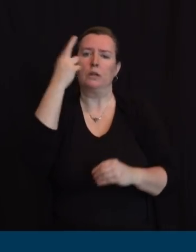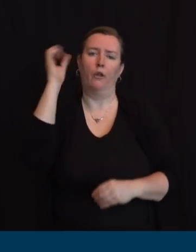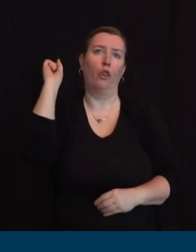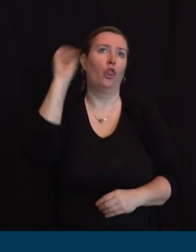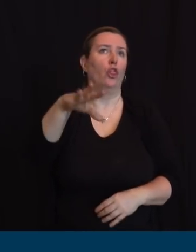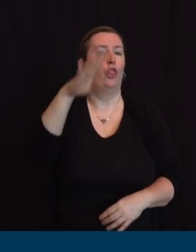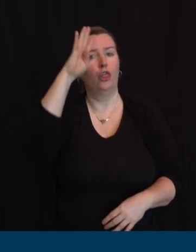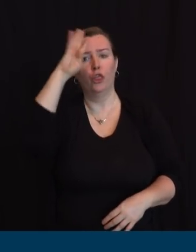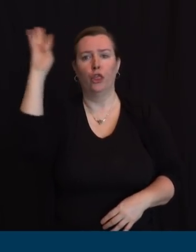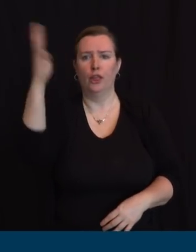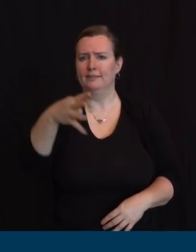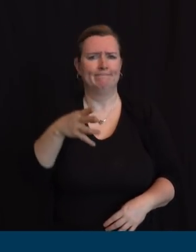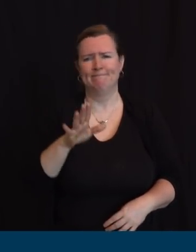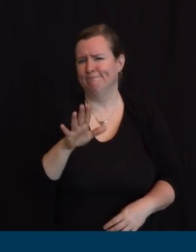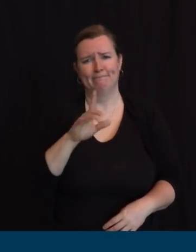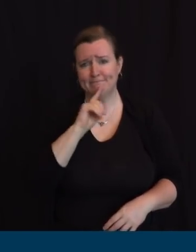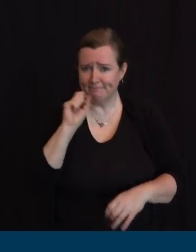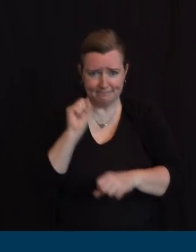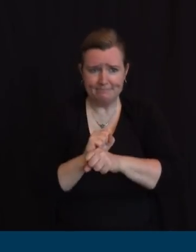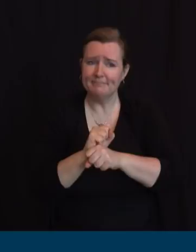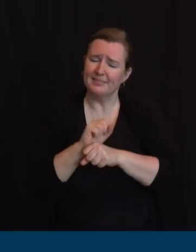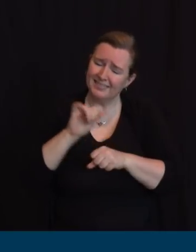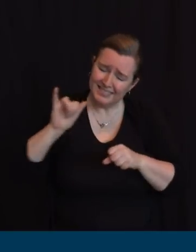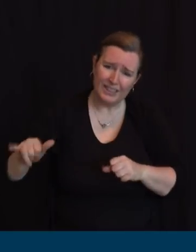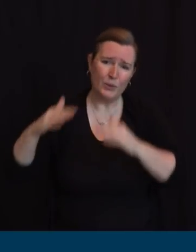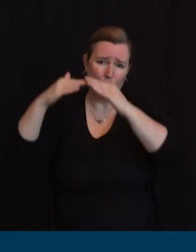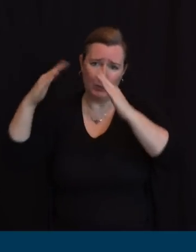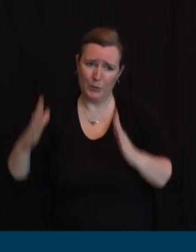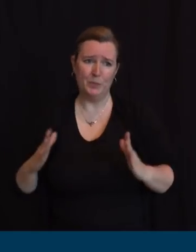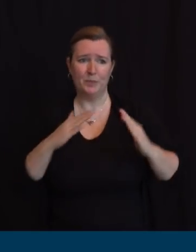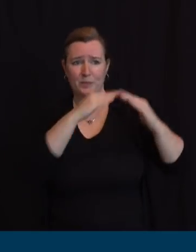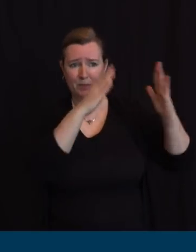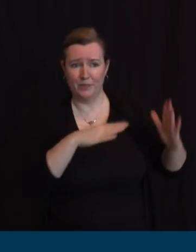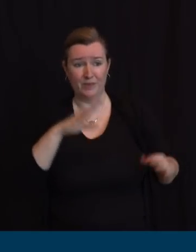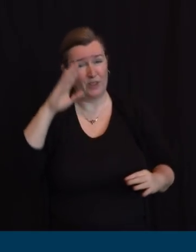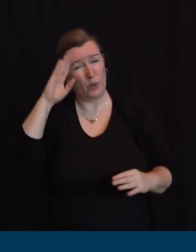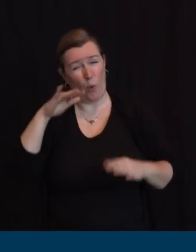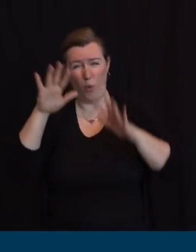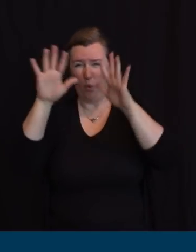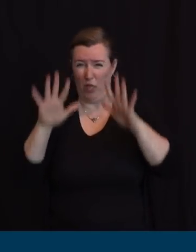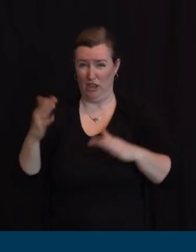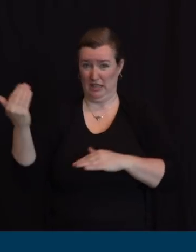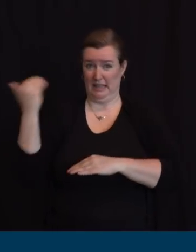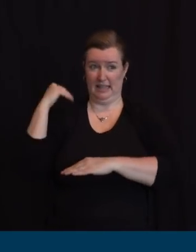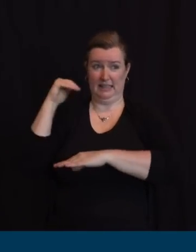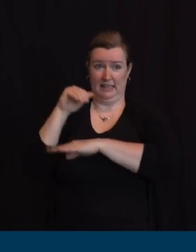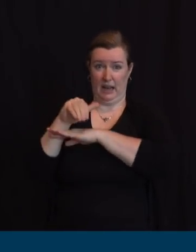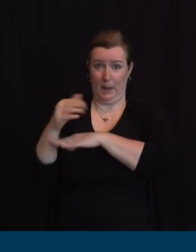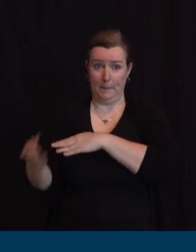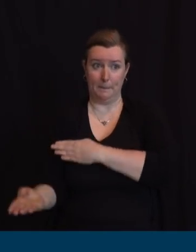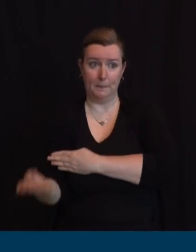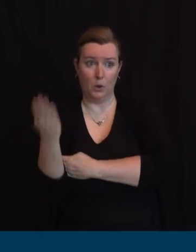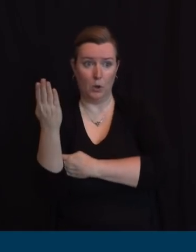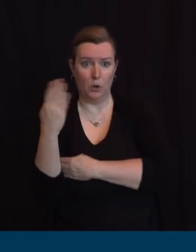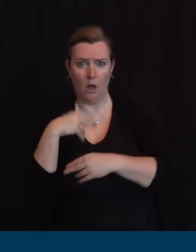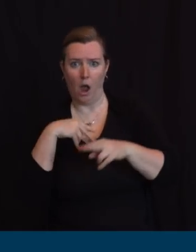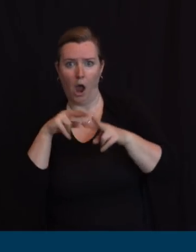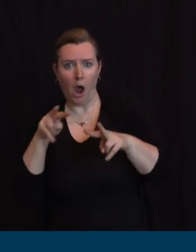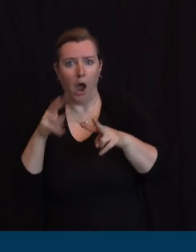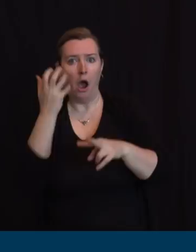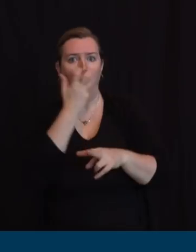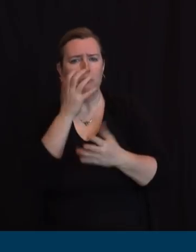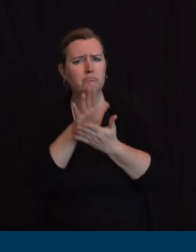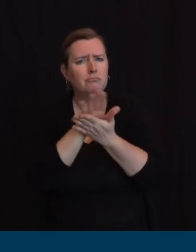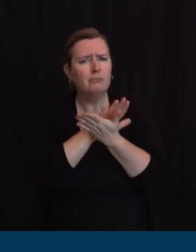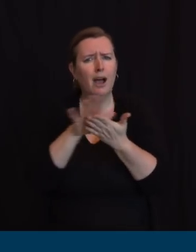this morning and last night. We know it's frustrating, we know sometimes it can't, it's not fun, and